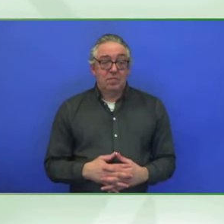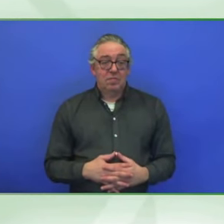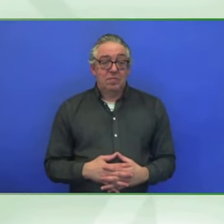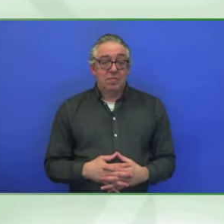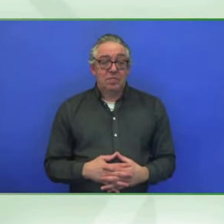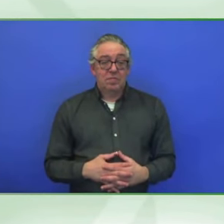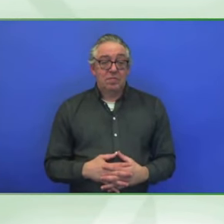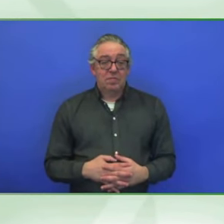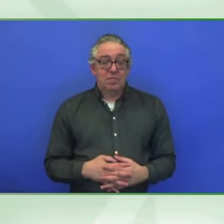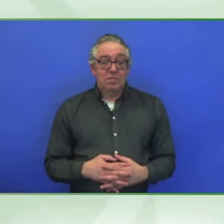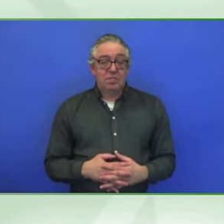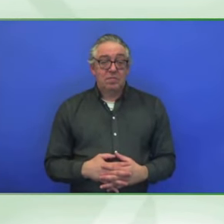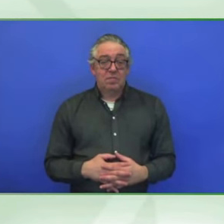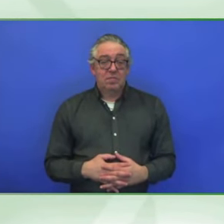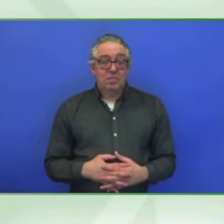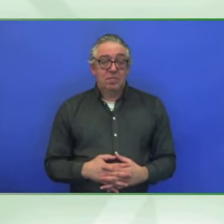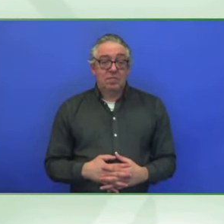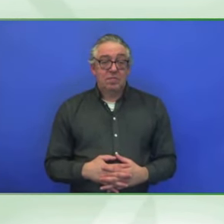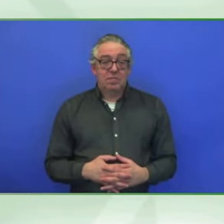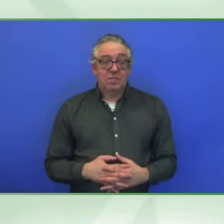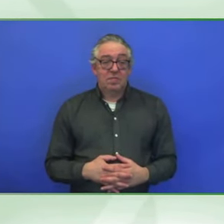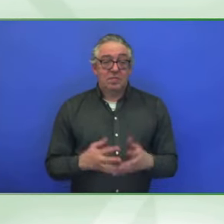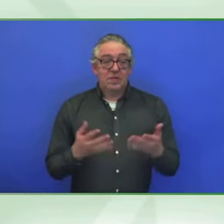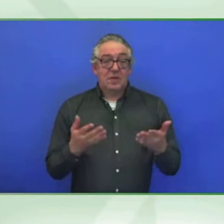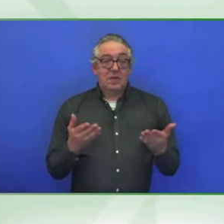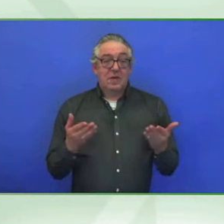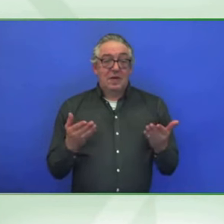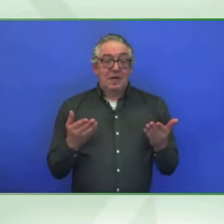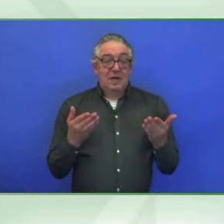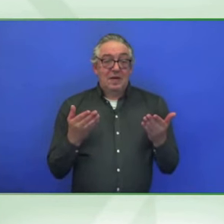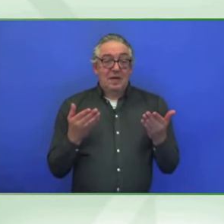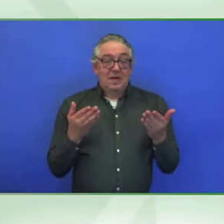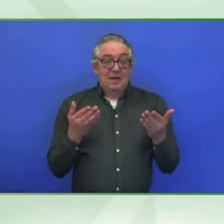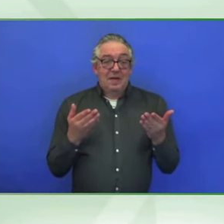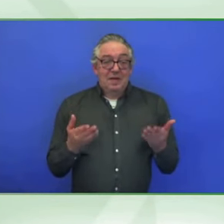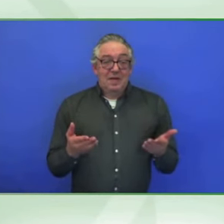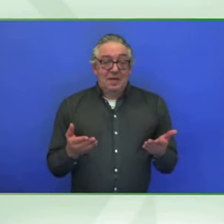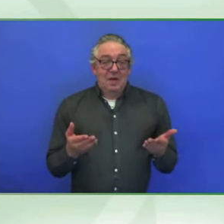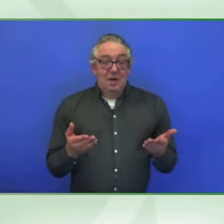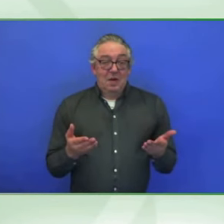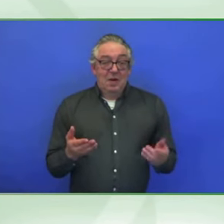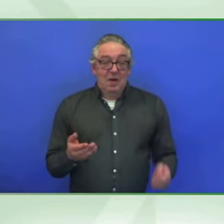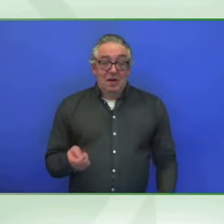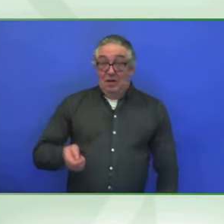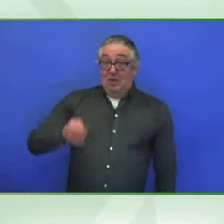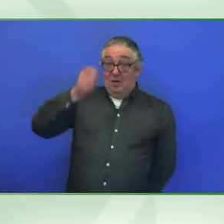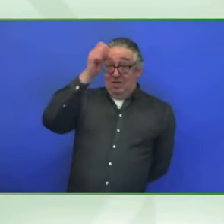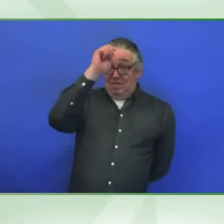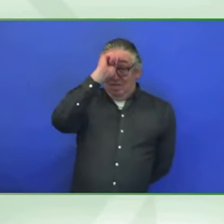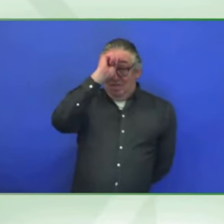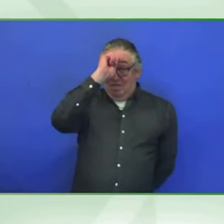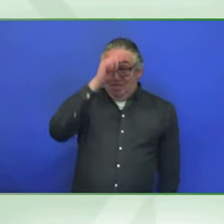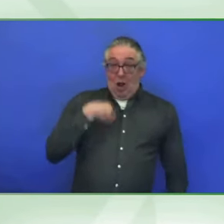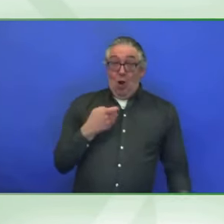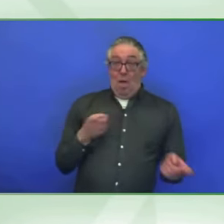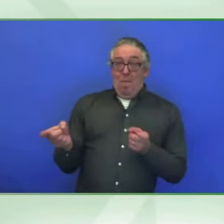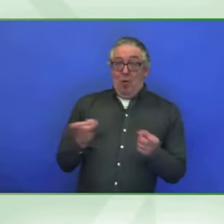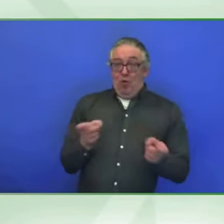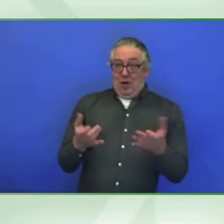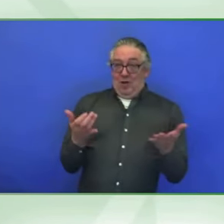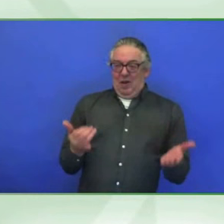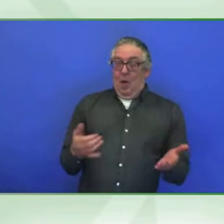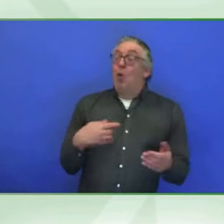And I have a new hat on. Hi, how are you? And I come back down in as the moderator. Firstly, thank you, Robert, Aikeo,